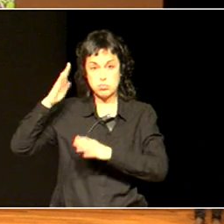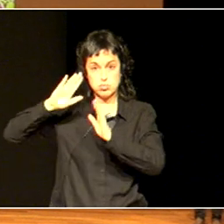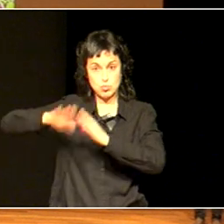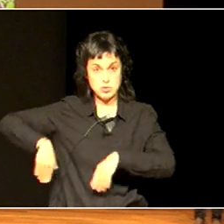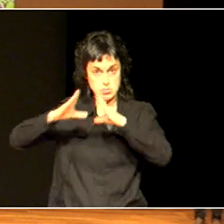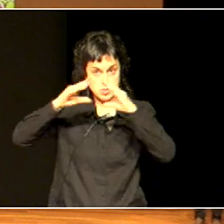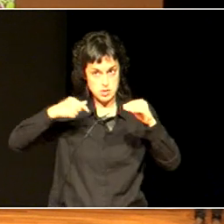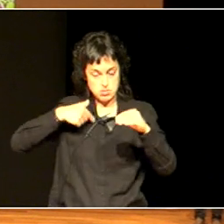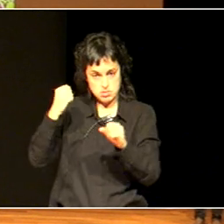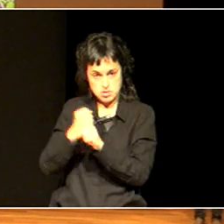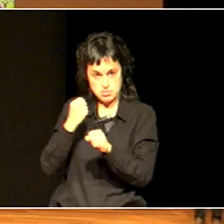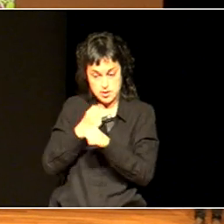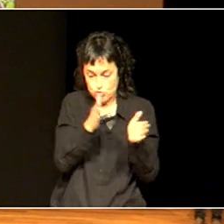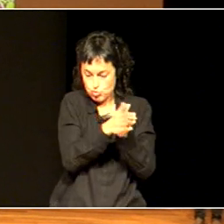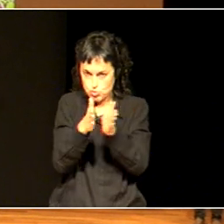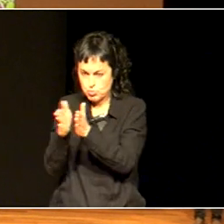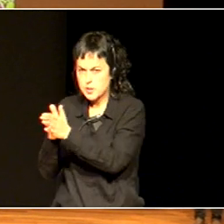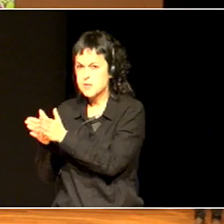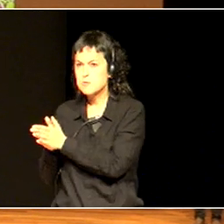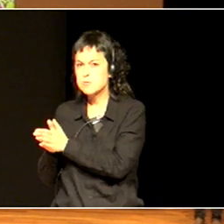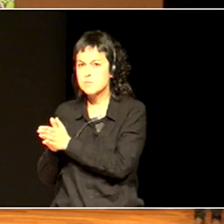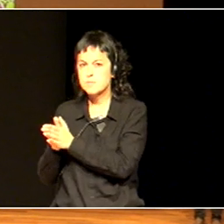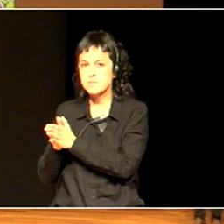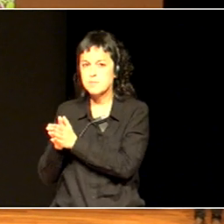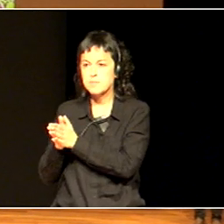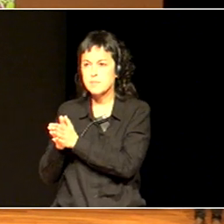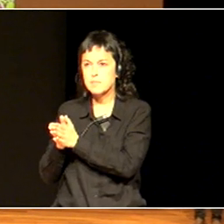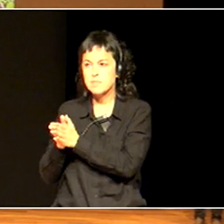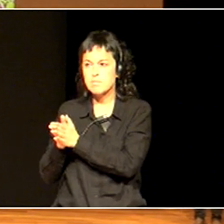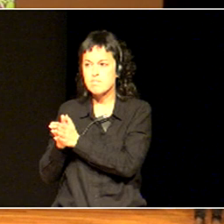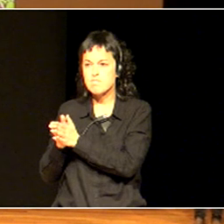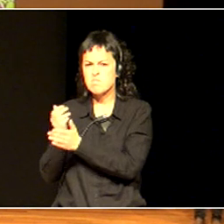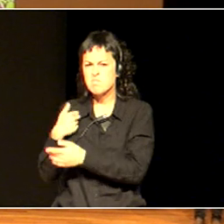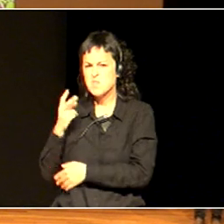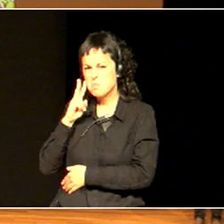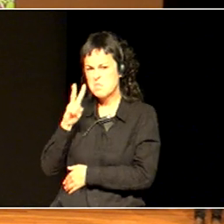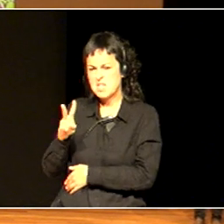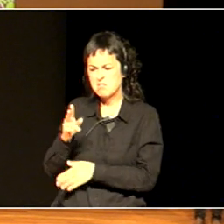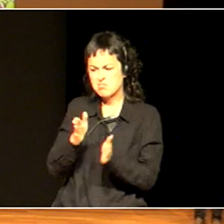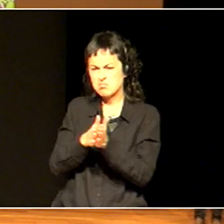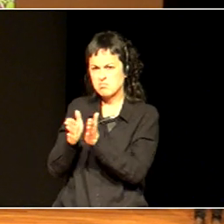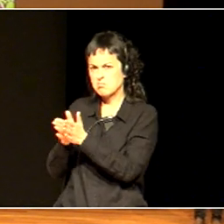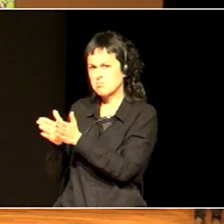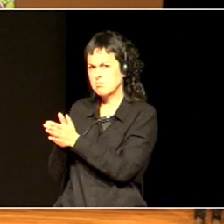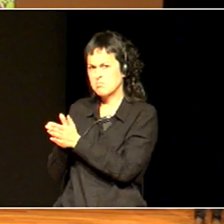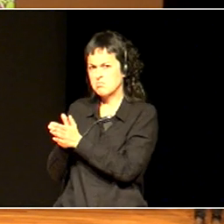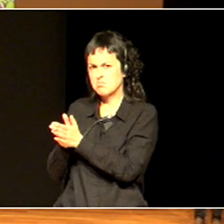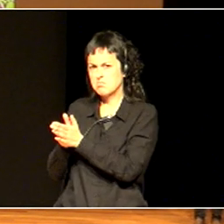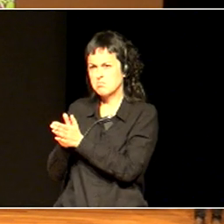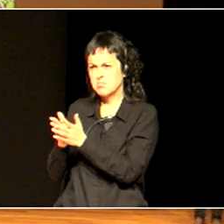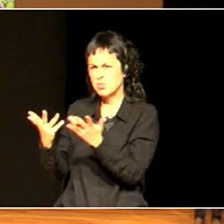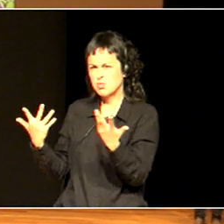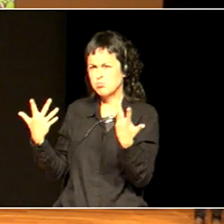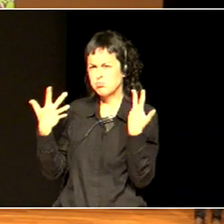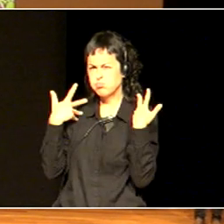suffering under the power of competitive views of